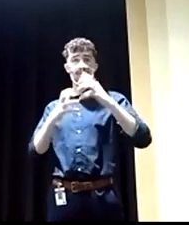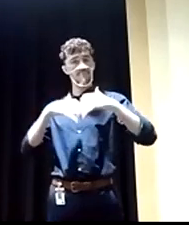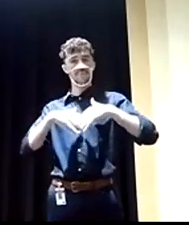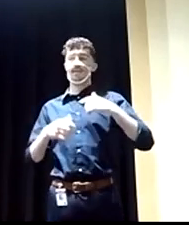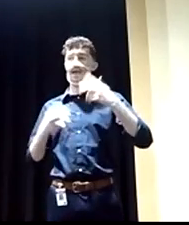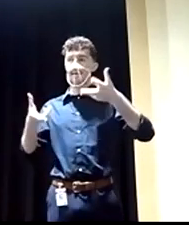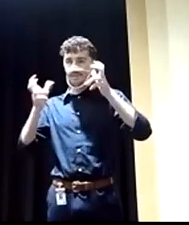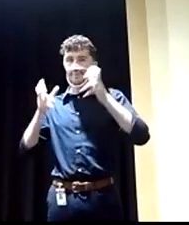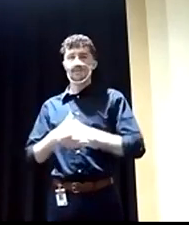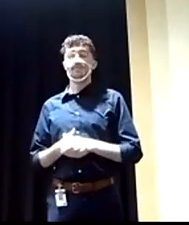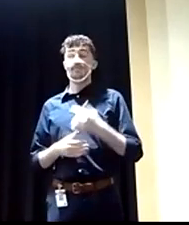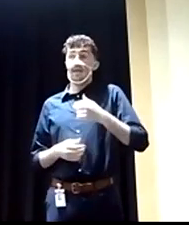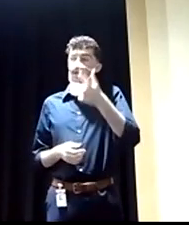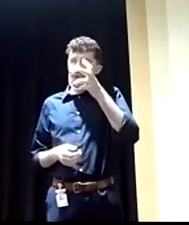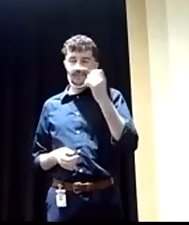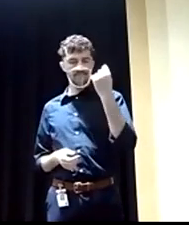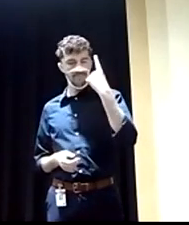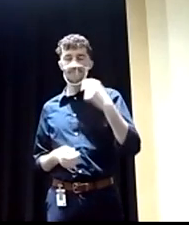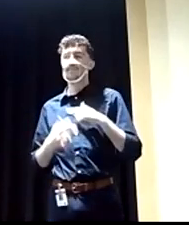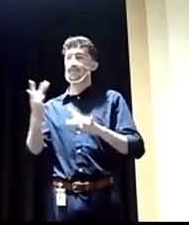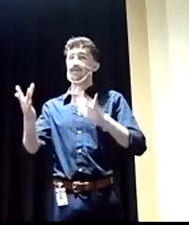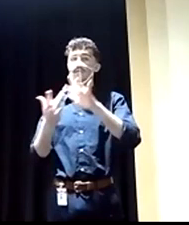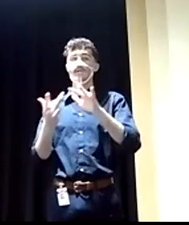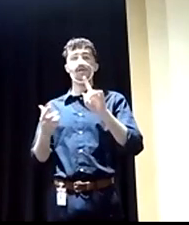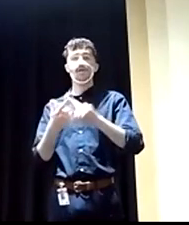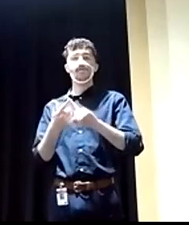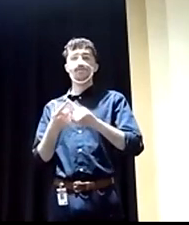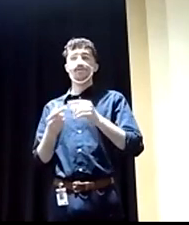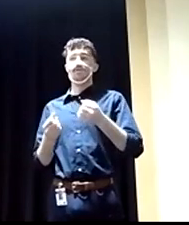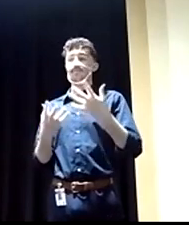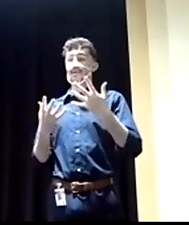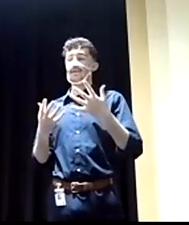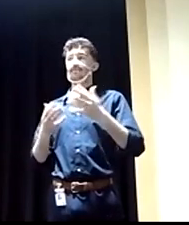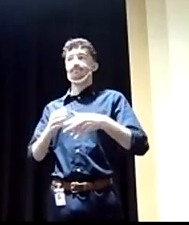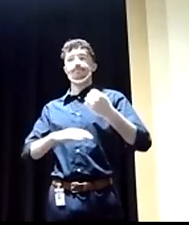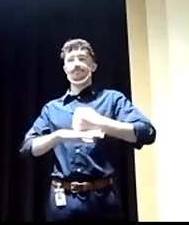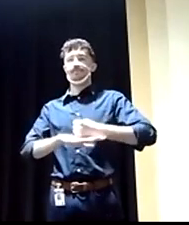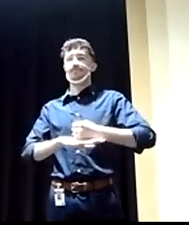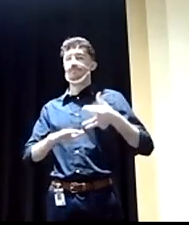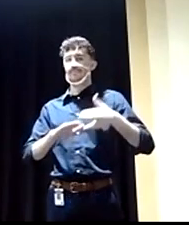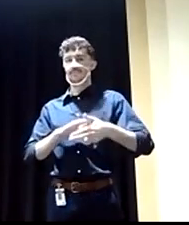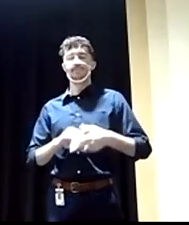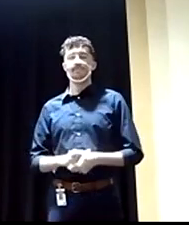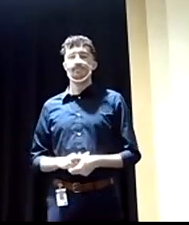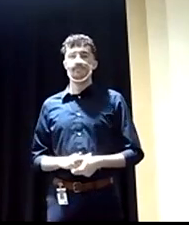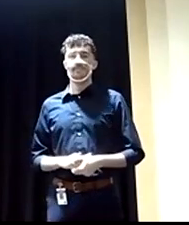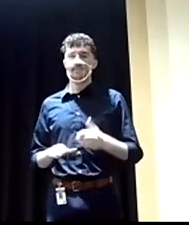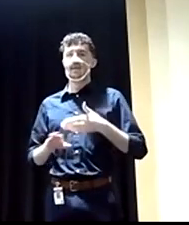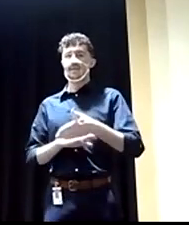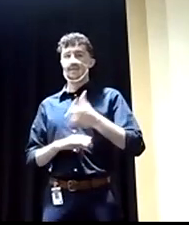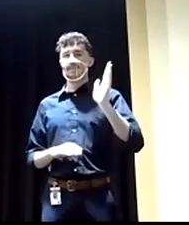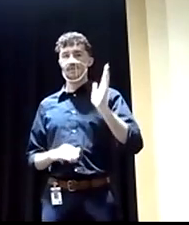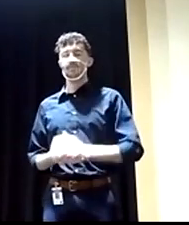And I heard them. I've reached out to my various local representatives. you, It's time for the next speaker.